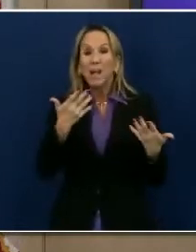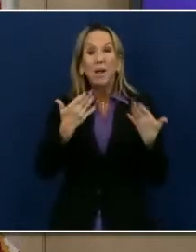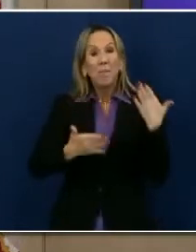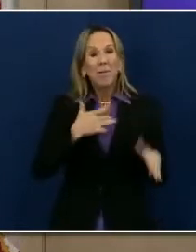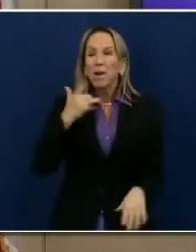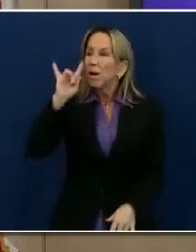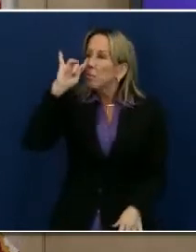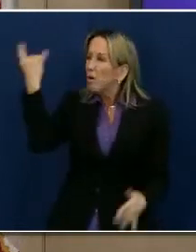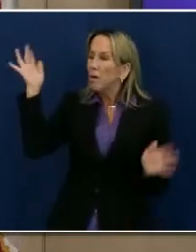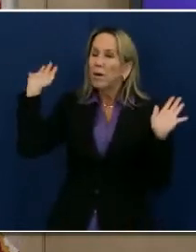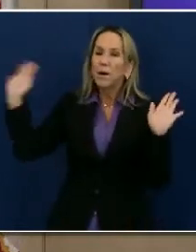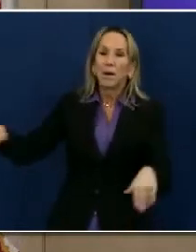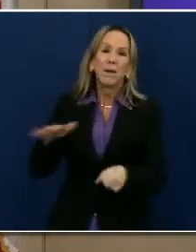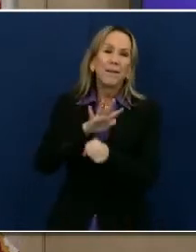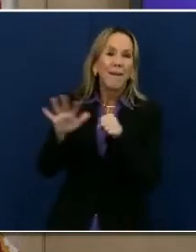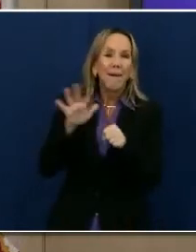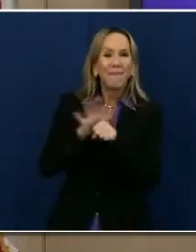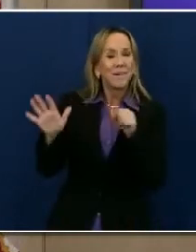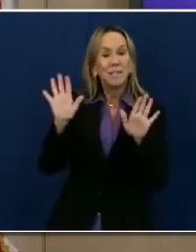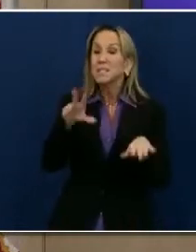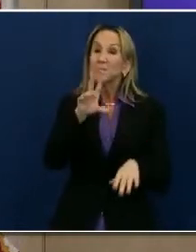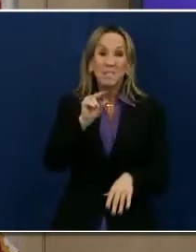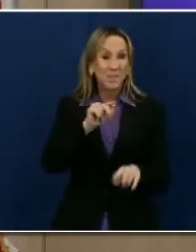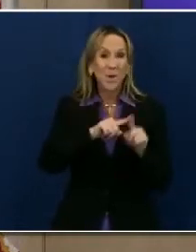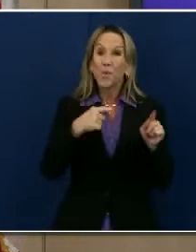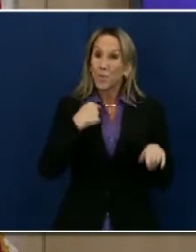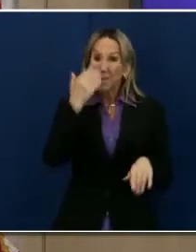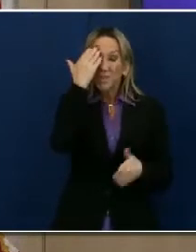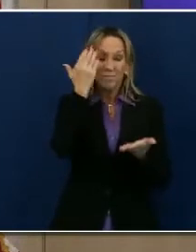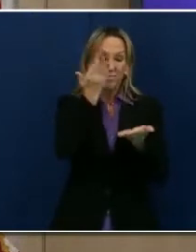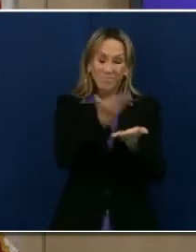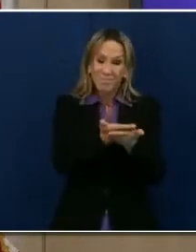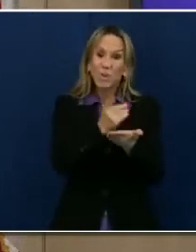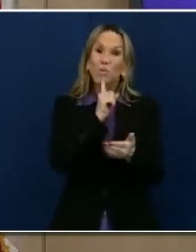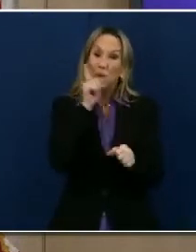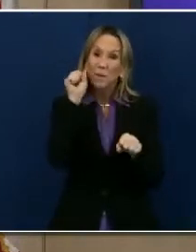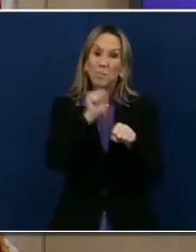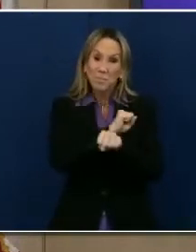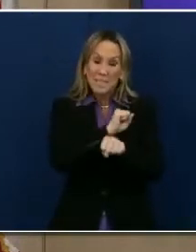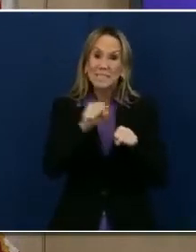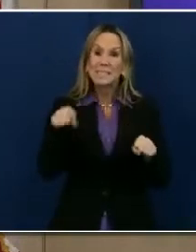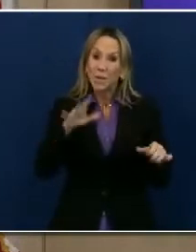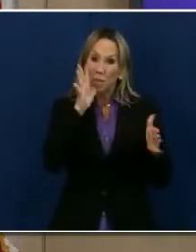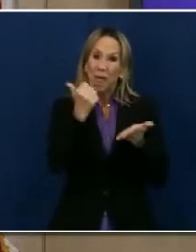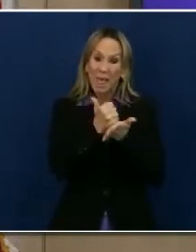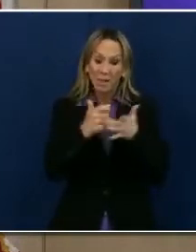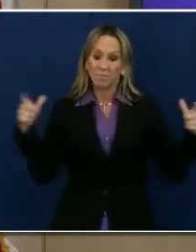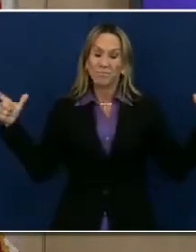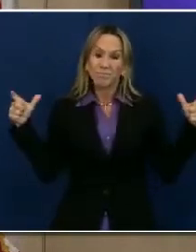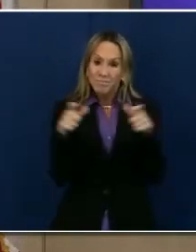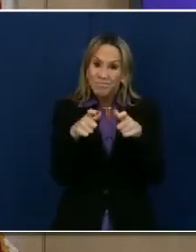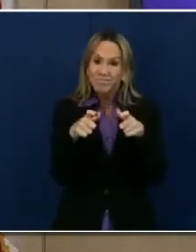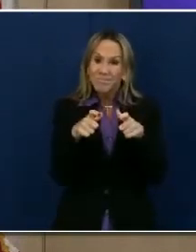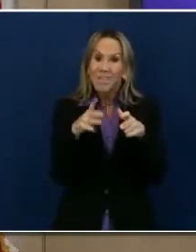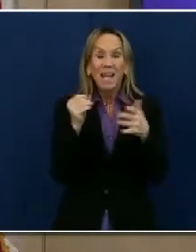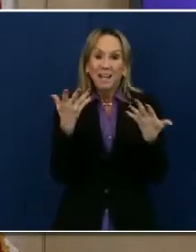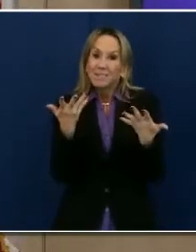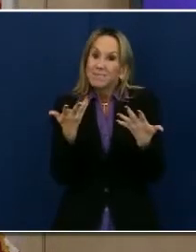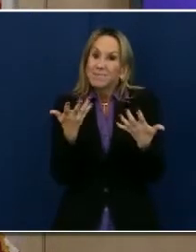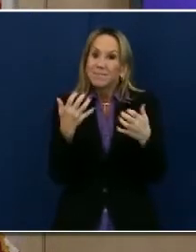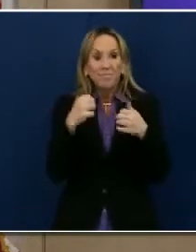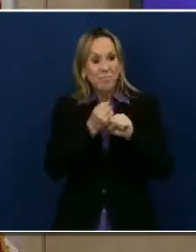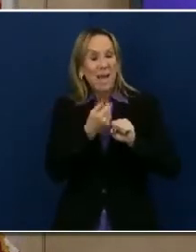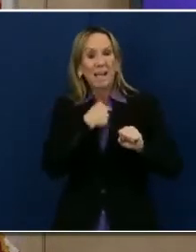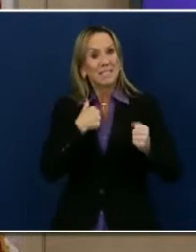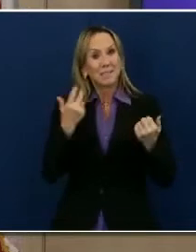of doing, but they're the only tried and true things we know that can contain the spread, lower the case count, and get us back in a strong position.